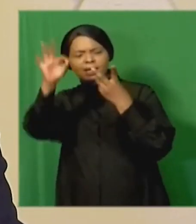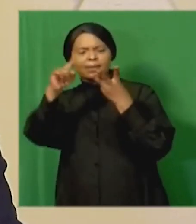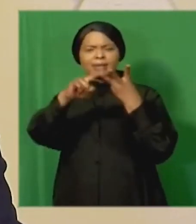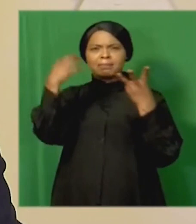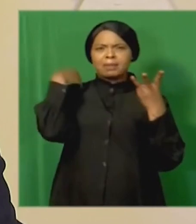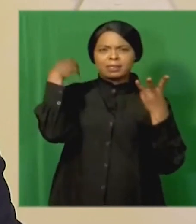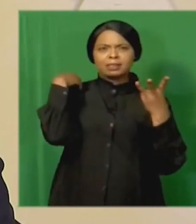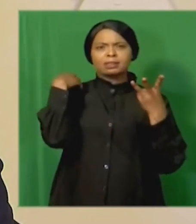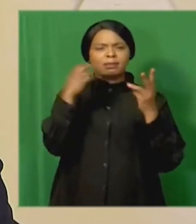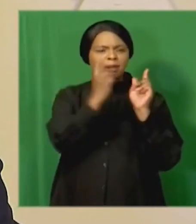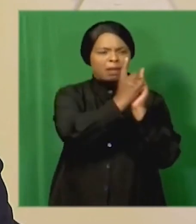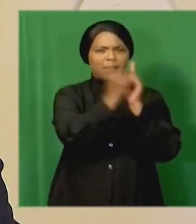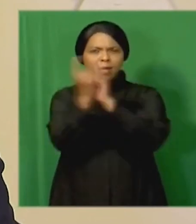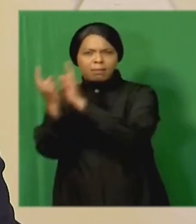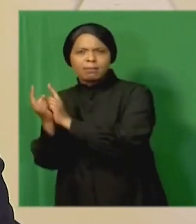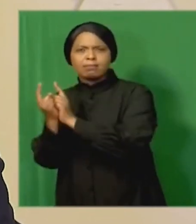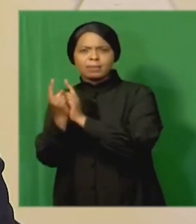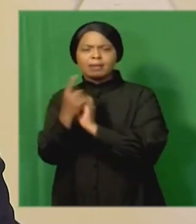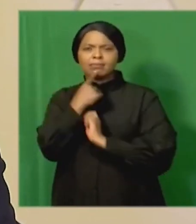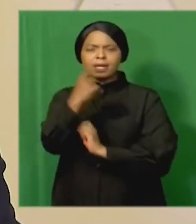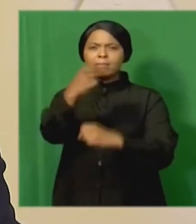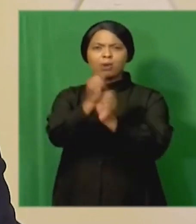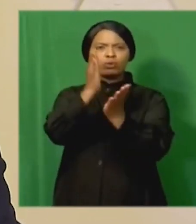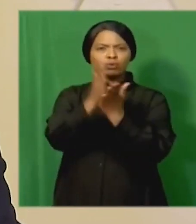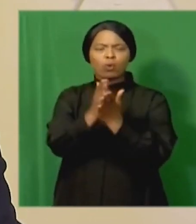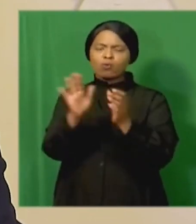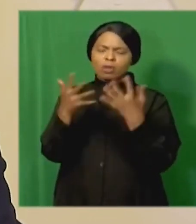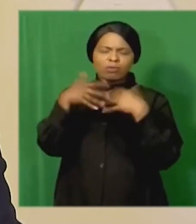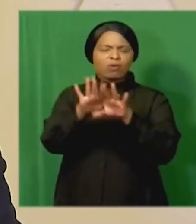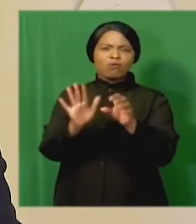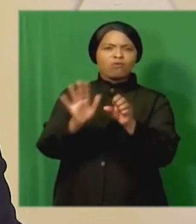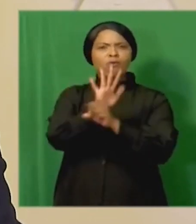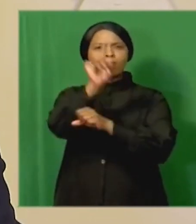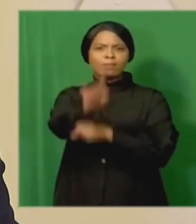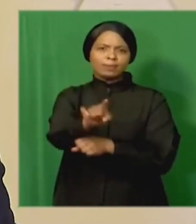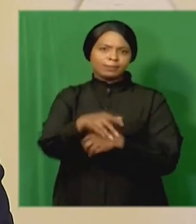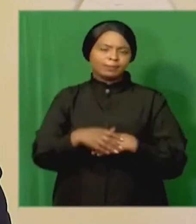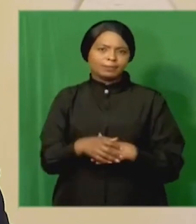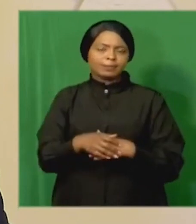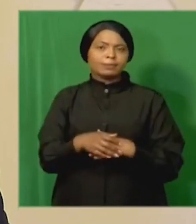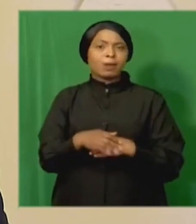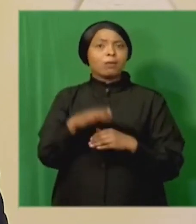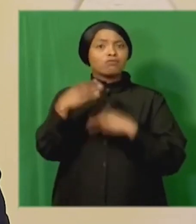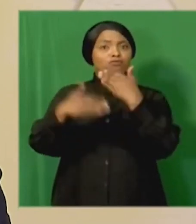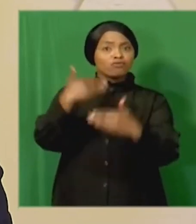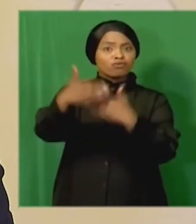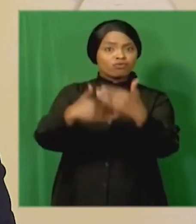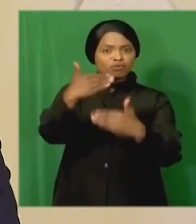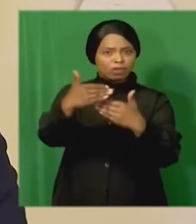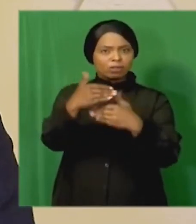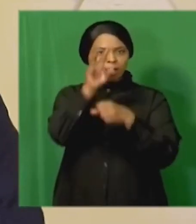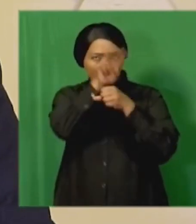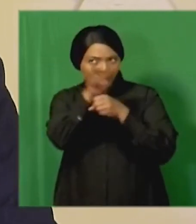to ensure that there is full implementation progress will be closely